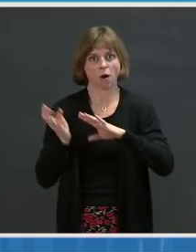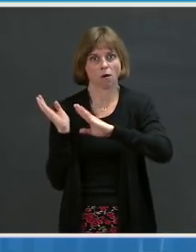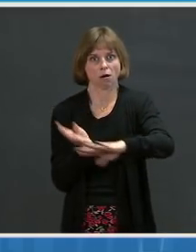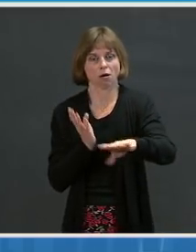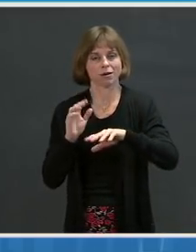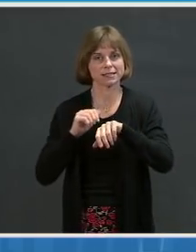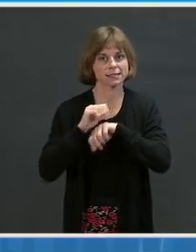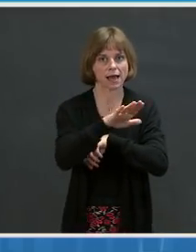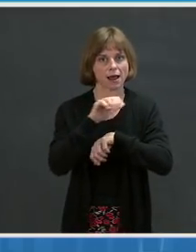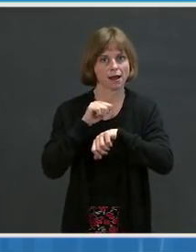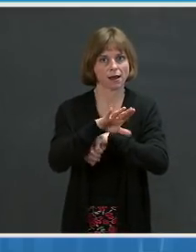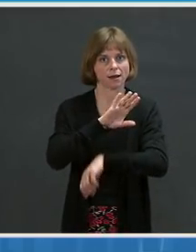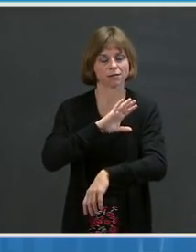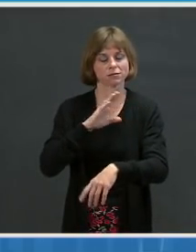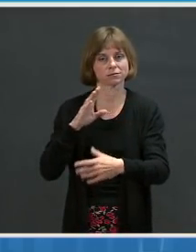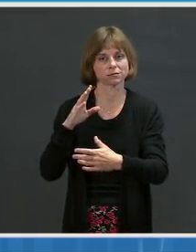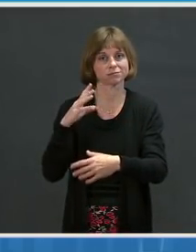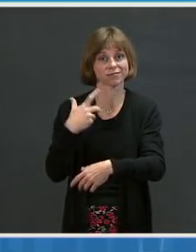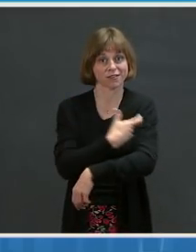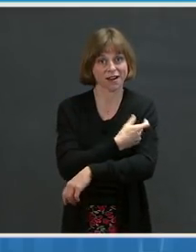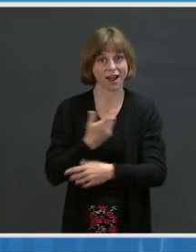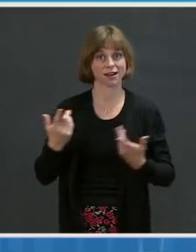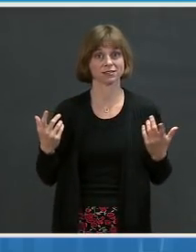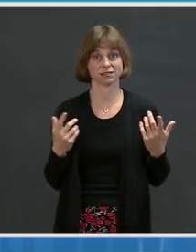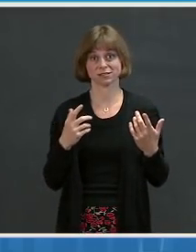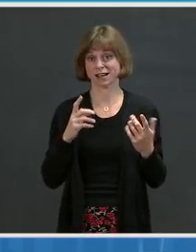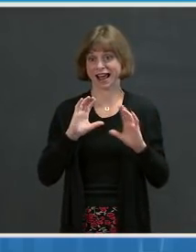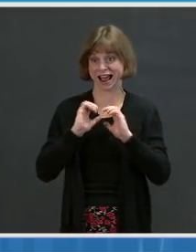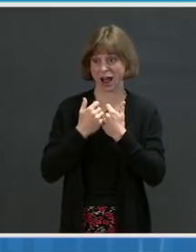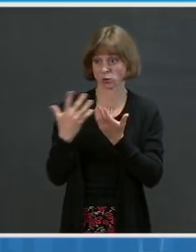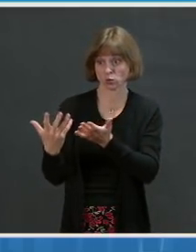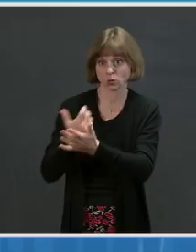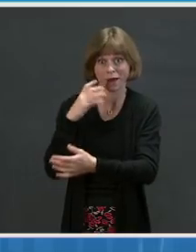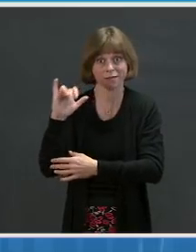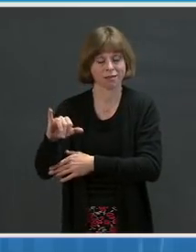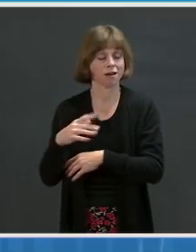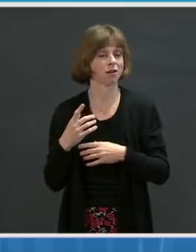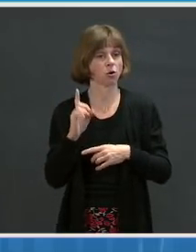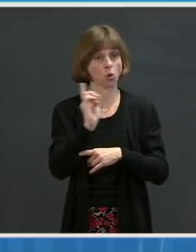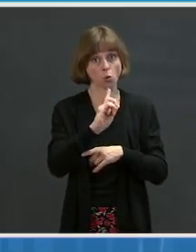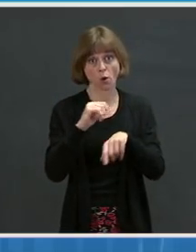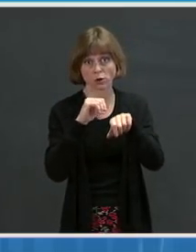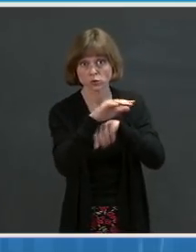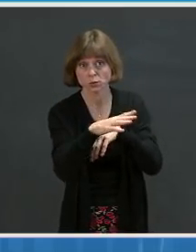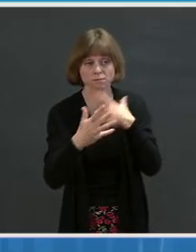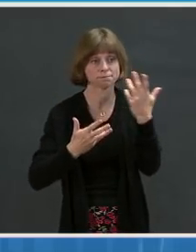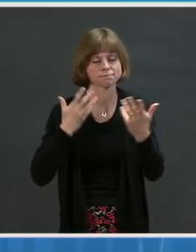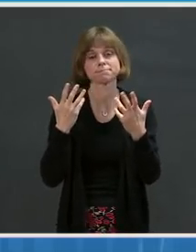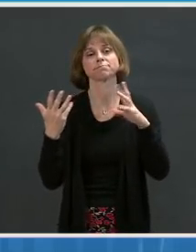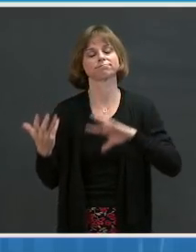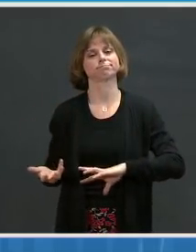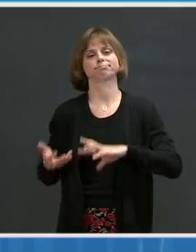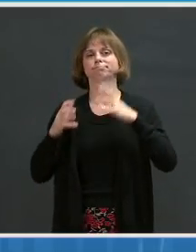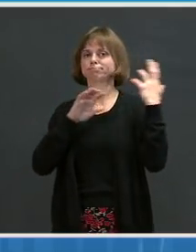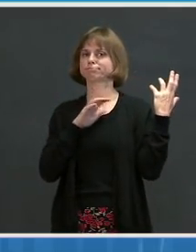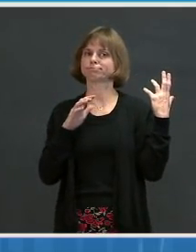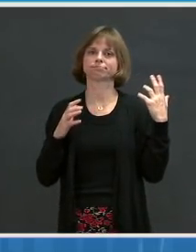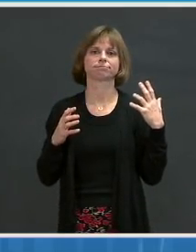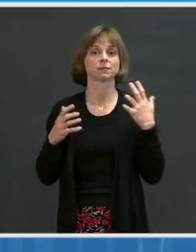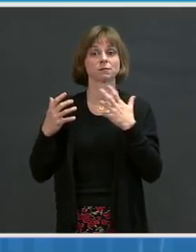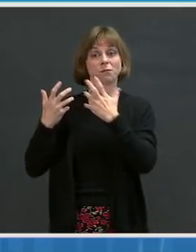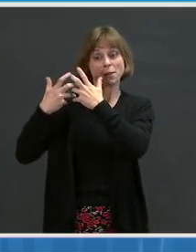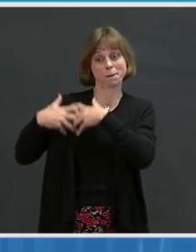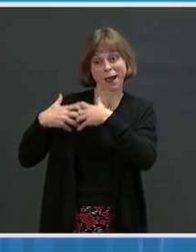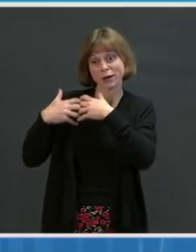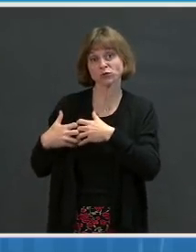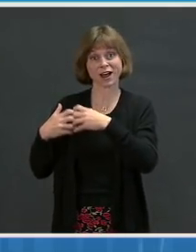shipping to the ability to get shots in arms. The manufacturers, the shipping firms, the states, the